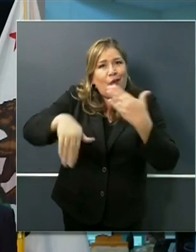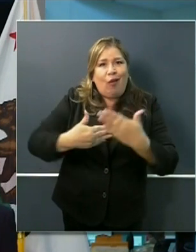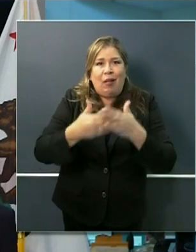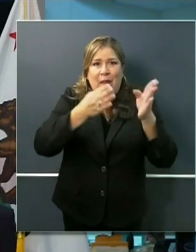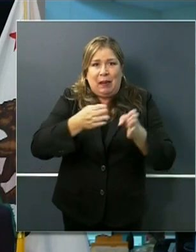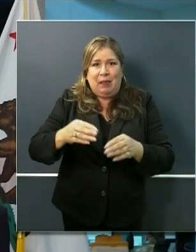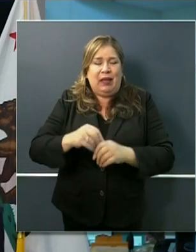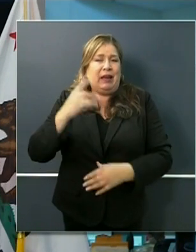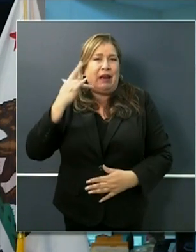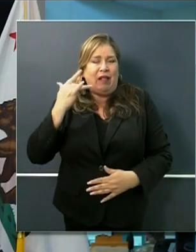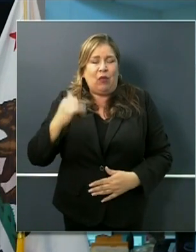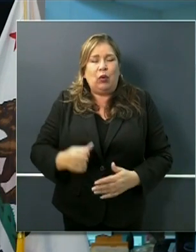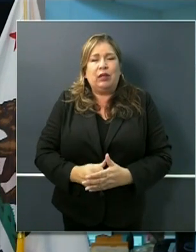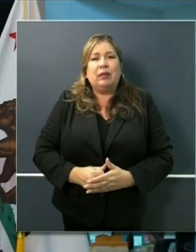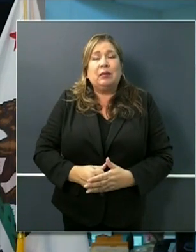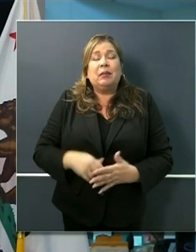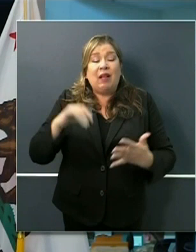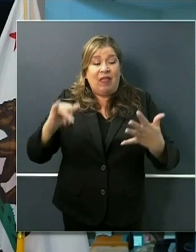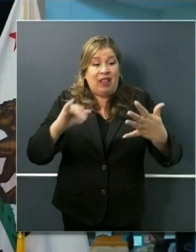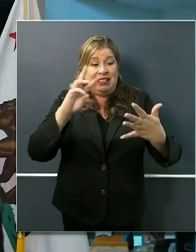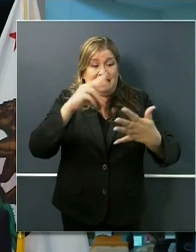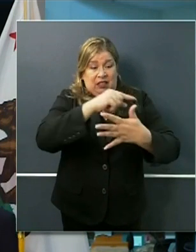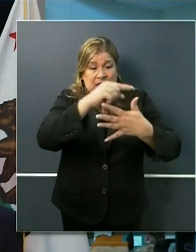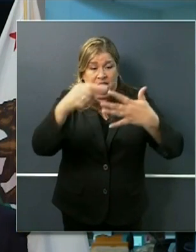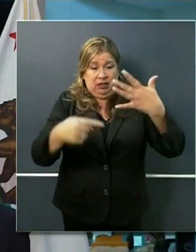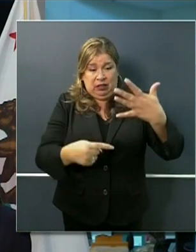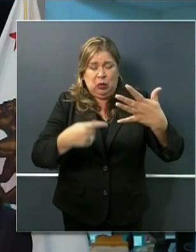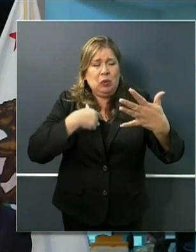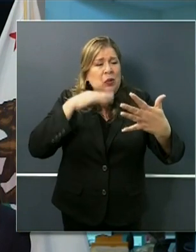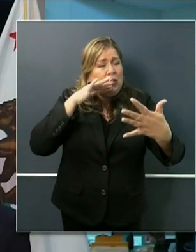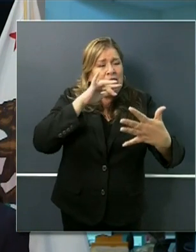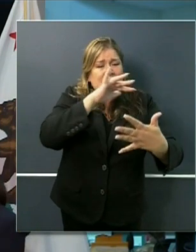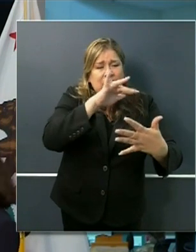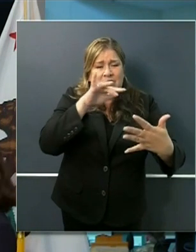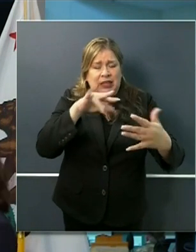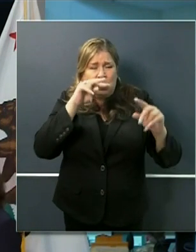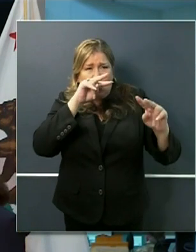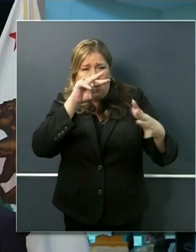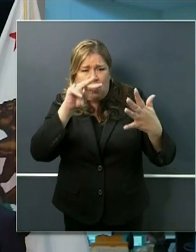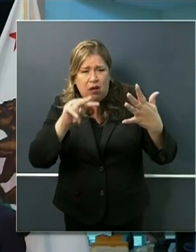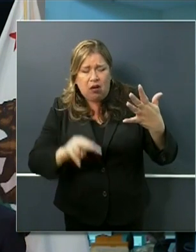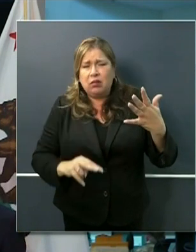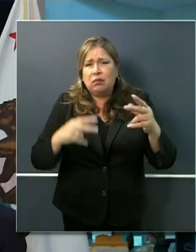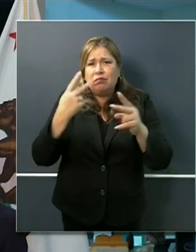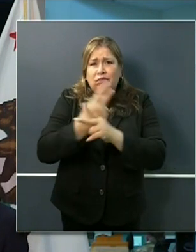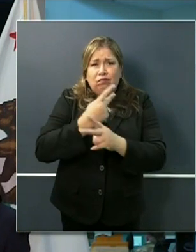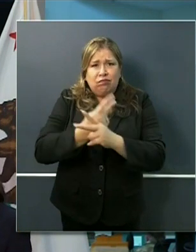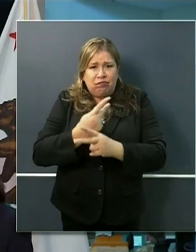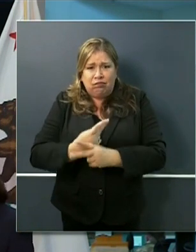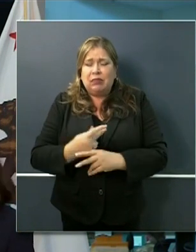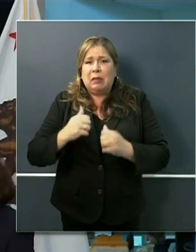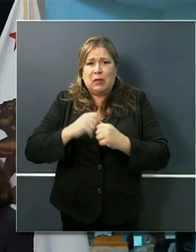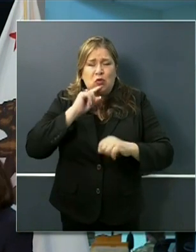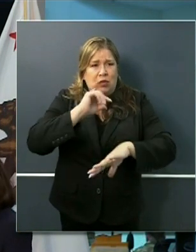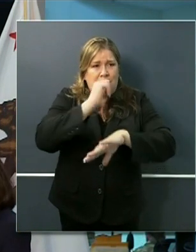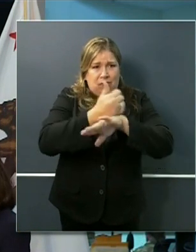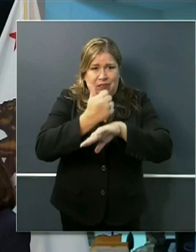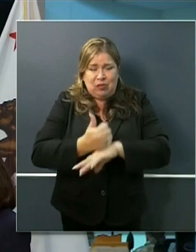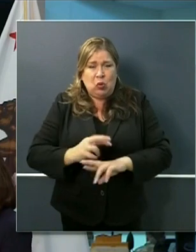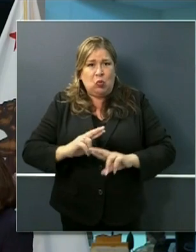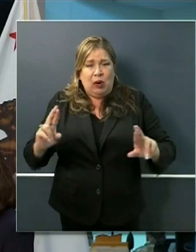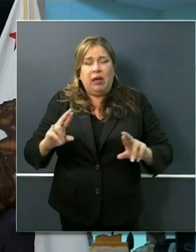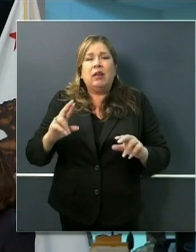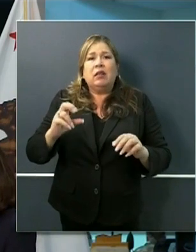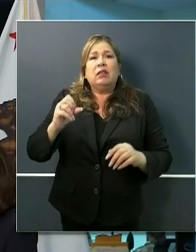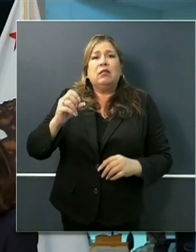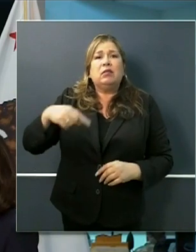indicators which we'll be assessing over time and which we're working hard to make sure that we have all of the provisions in place that are necessary to make people